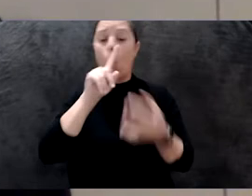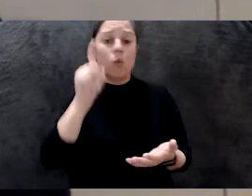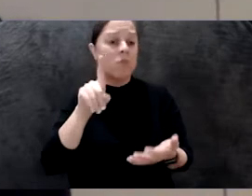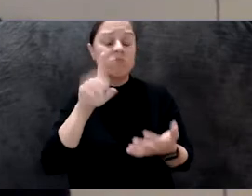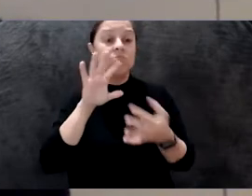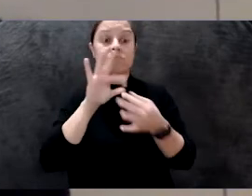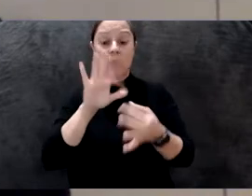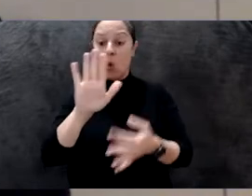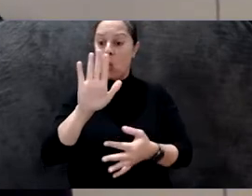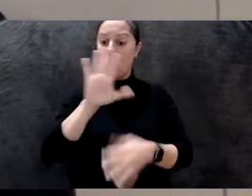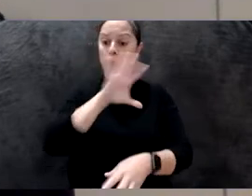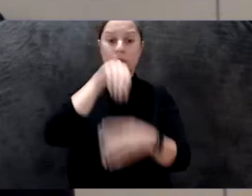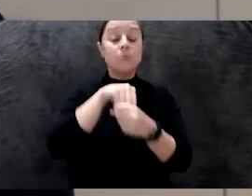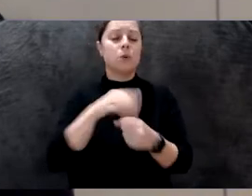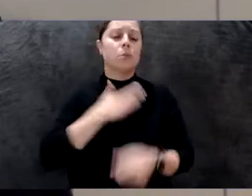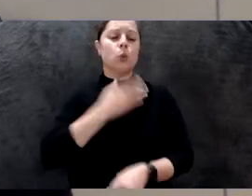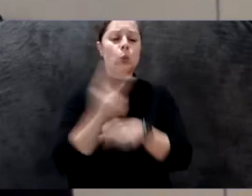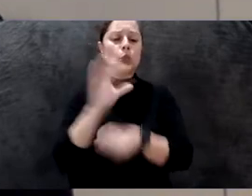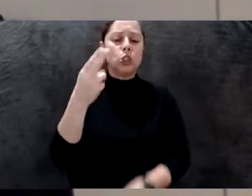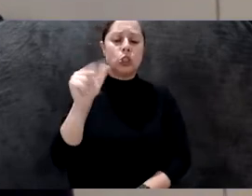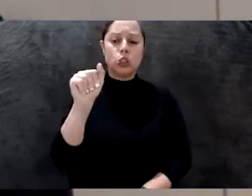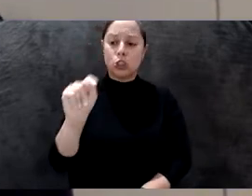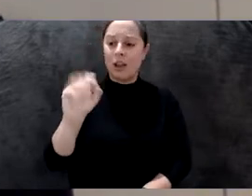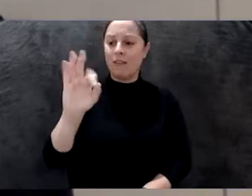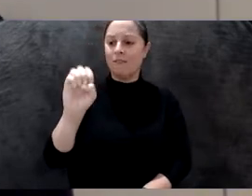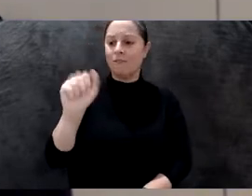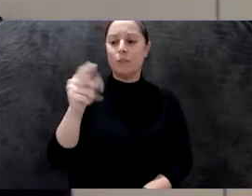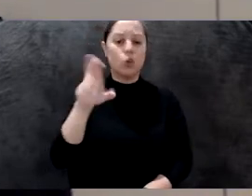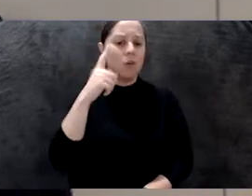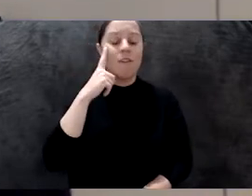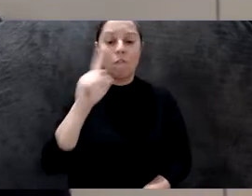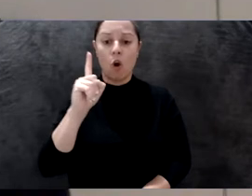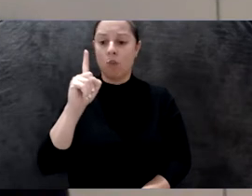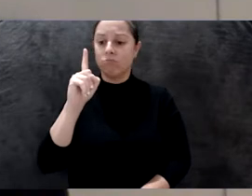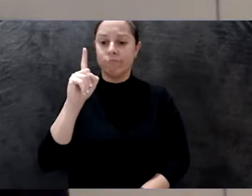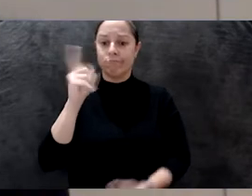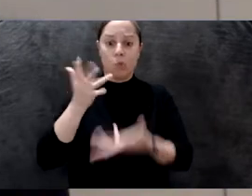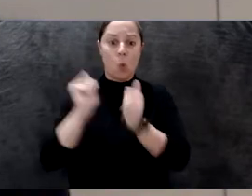free to use the chat feature to connect with our team at any point.